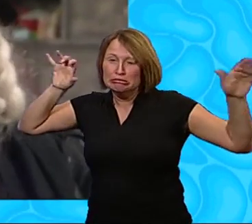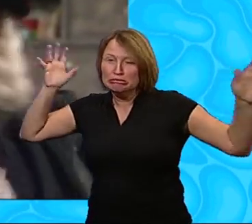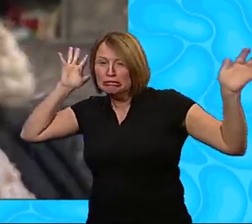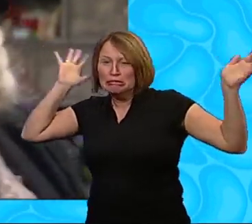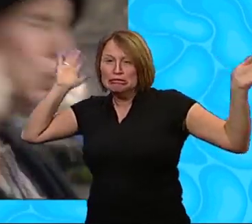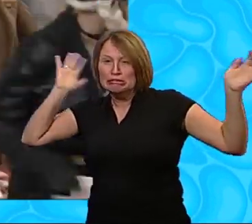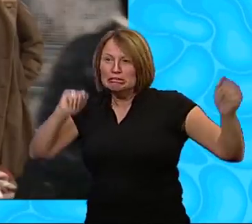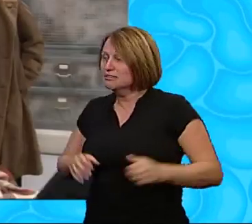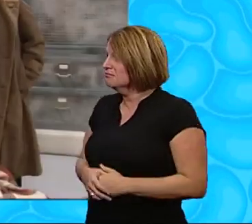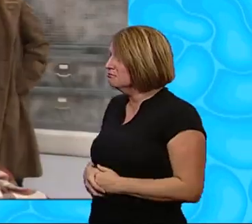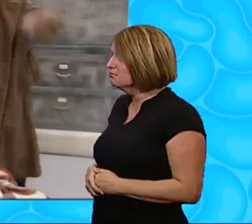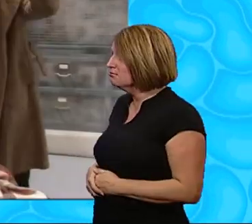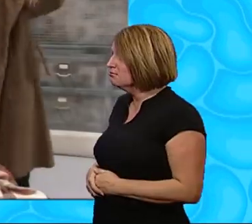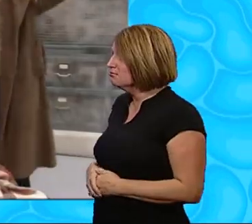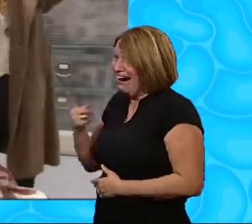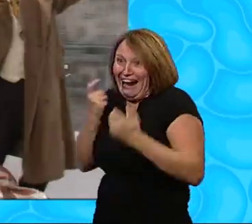Well,